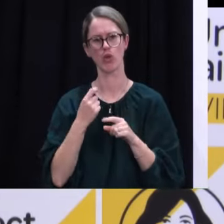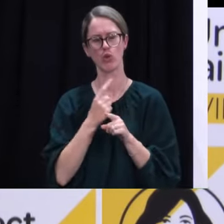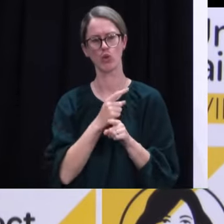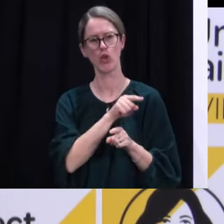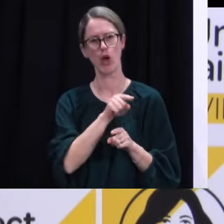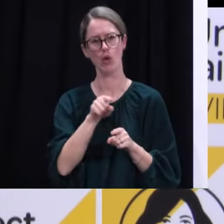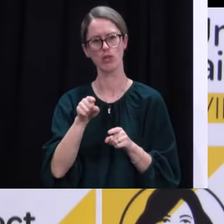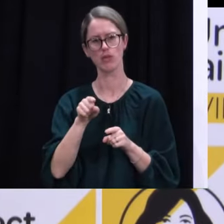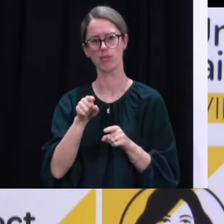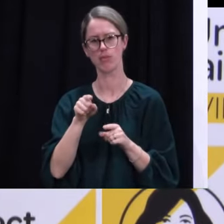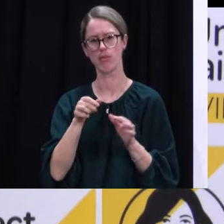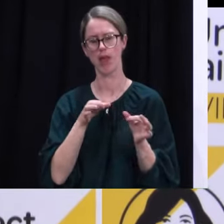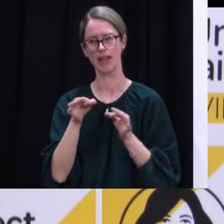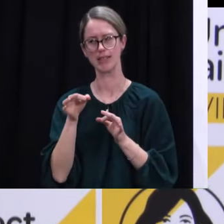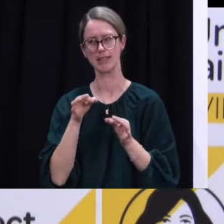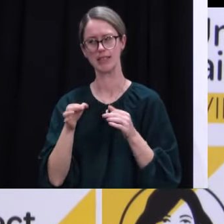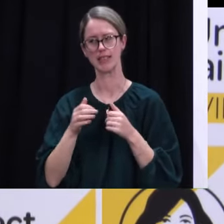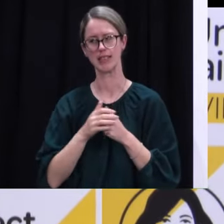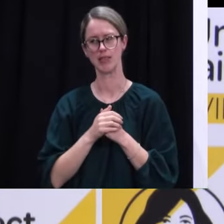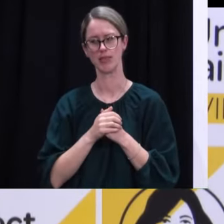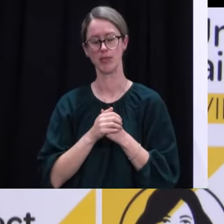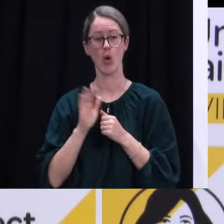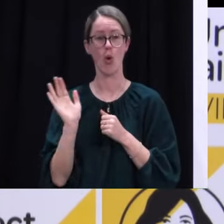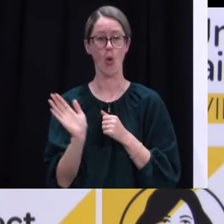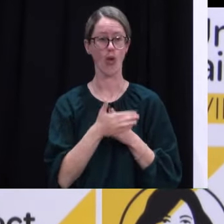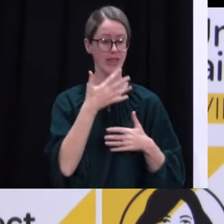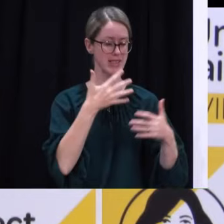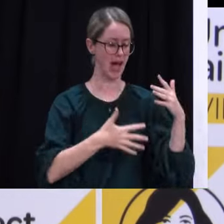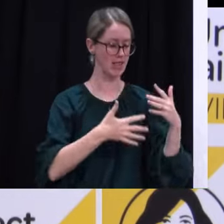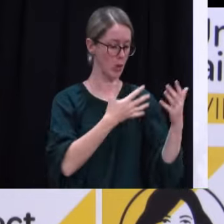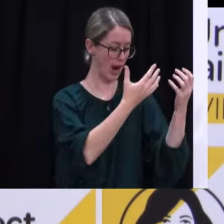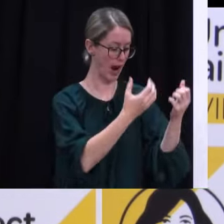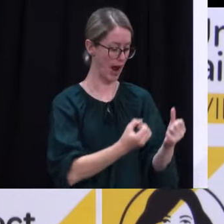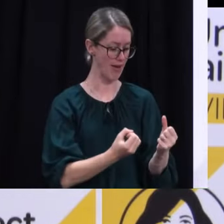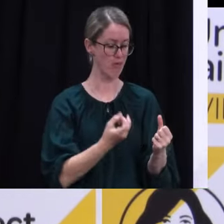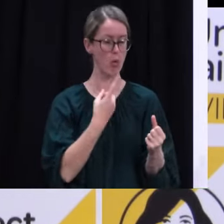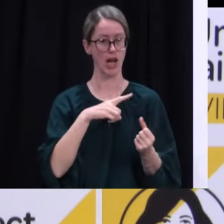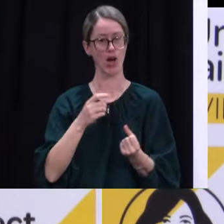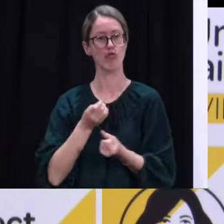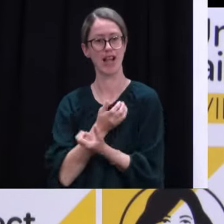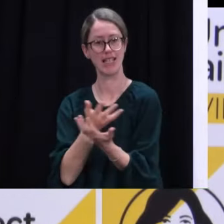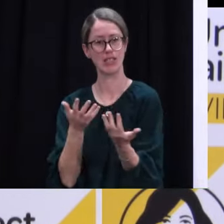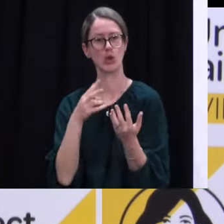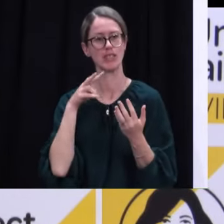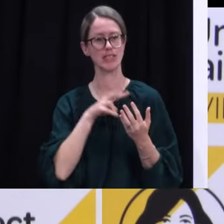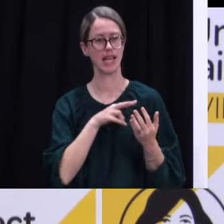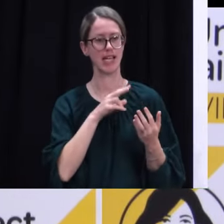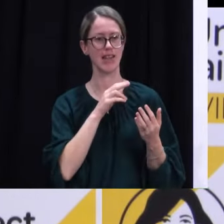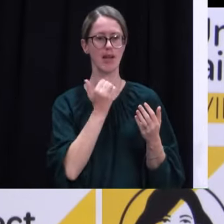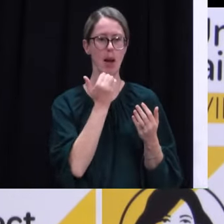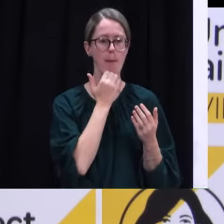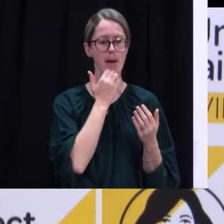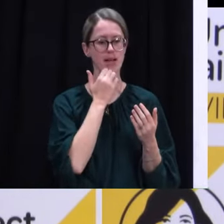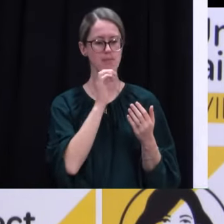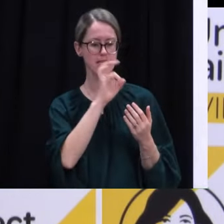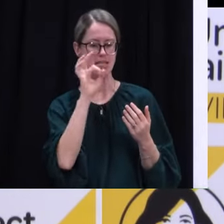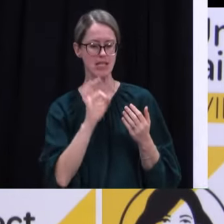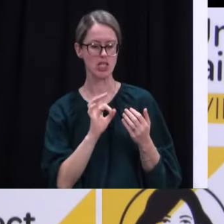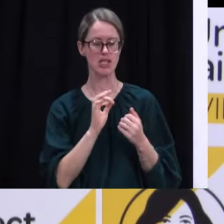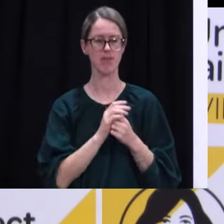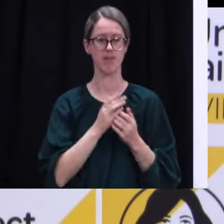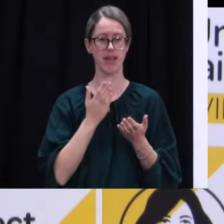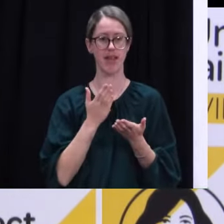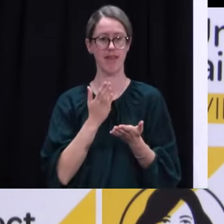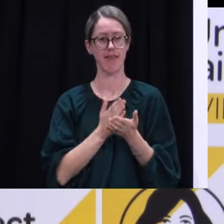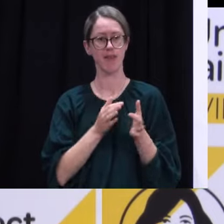of those plans. You'll see that we're releasing all the data, so you can see how we're progressing. When it comes to the plans themselves,